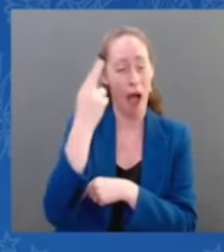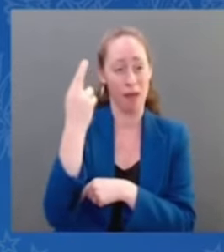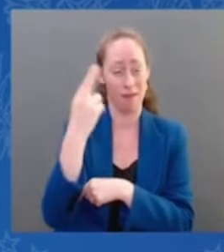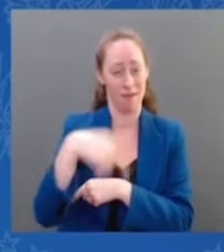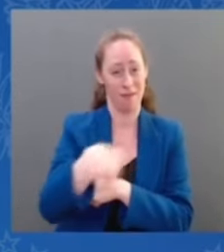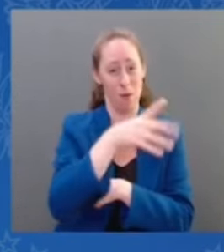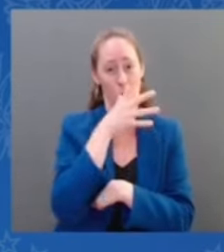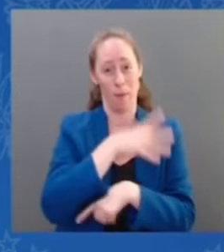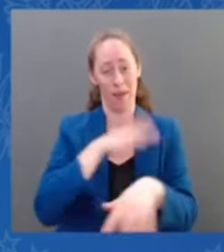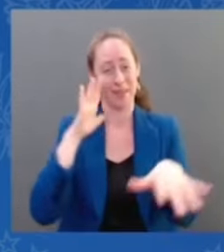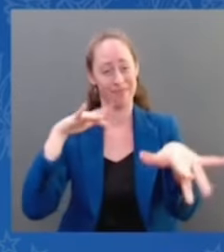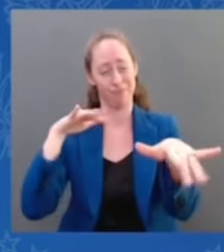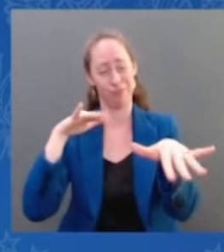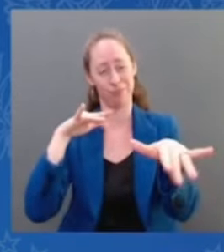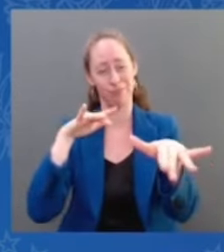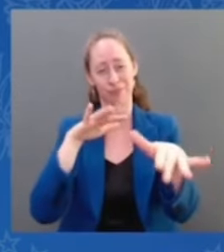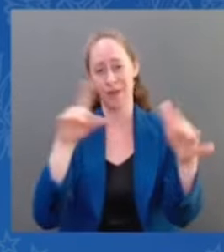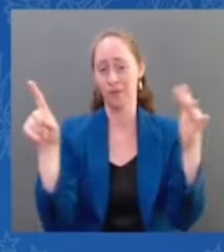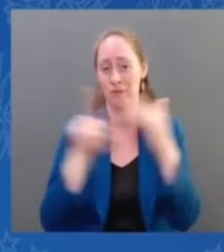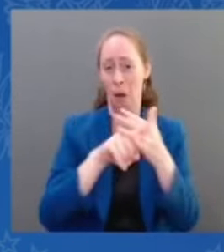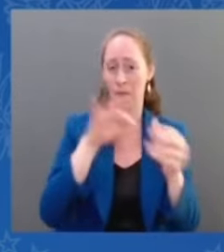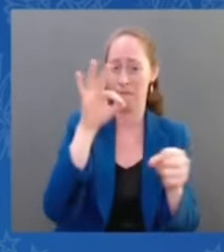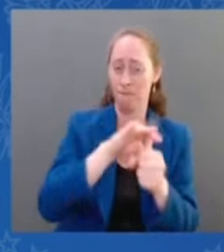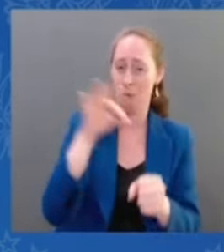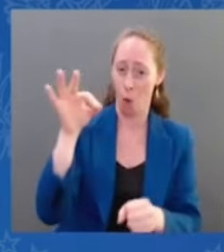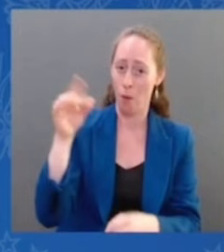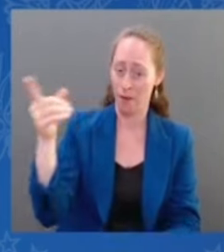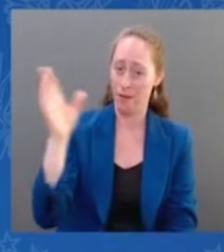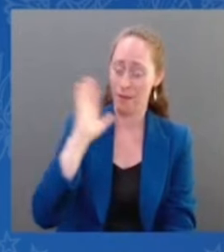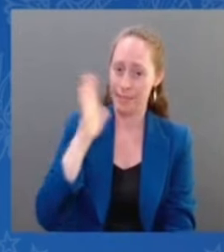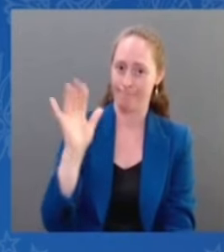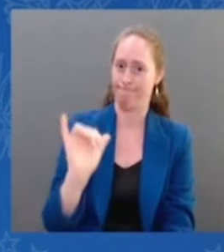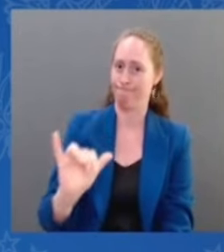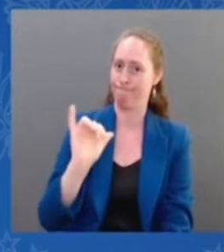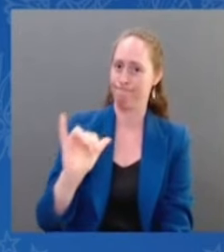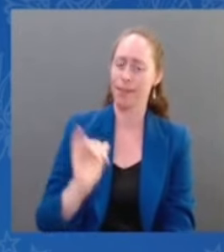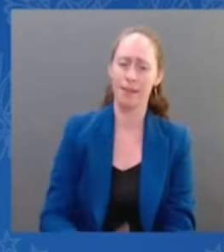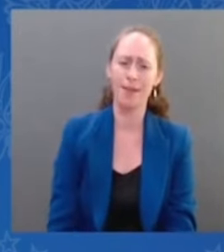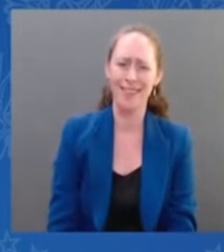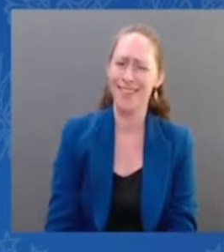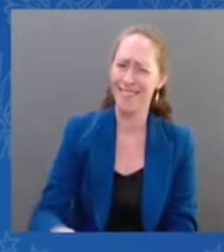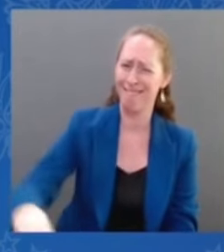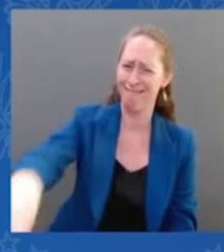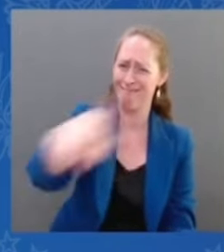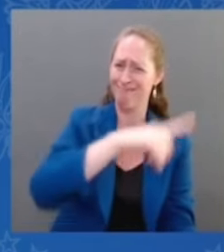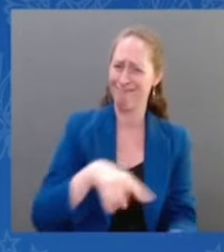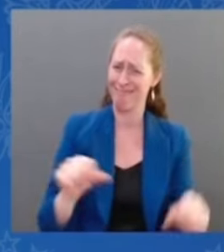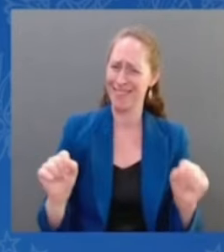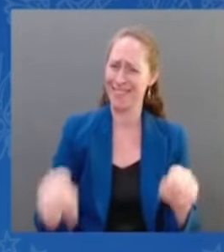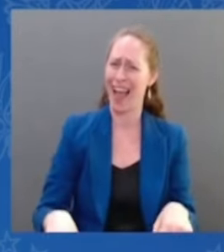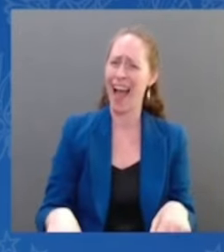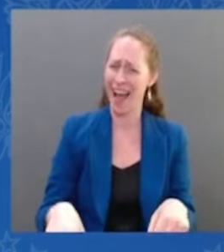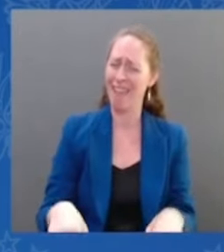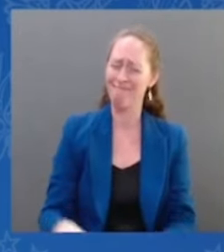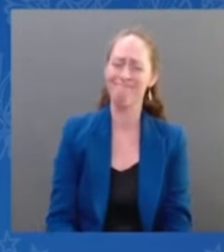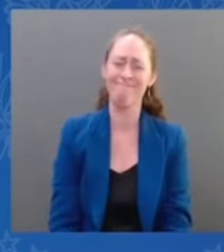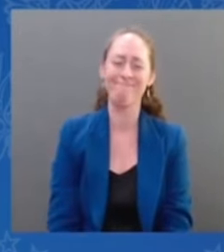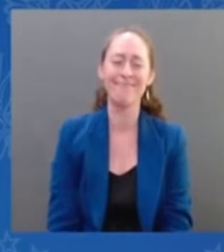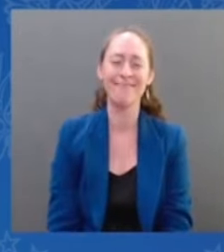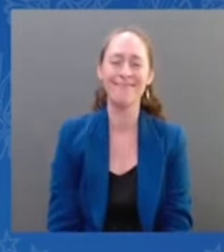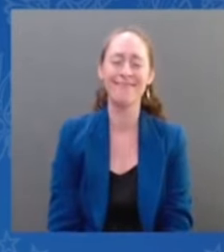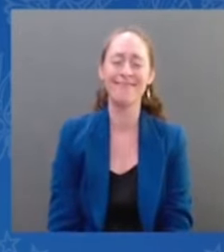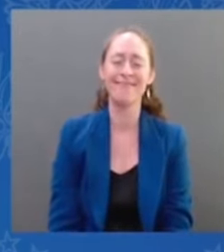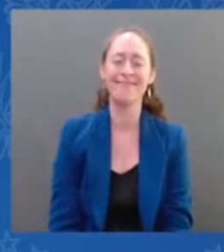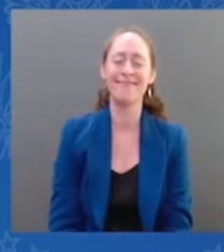let me be clear. While I wish it had not come to this, this is the fastest route available. I'm just